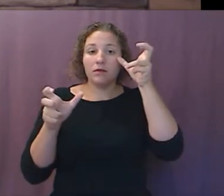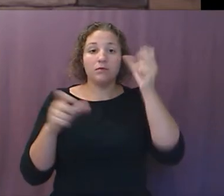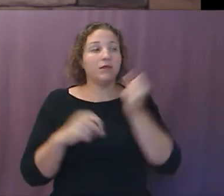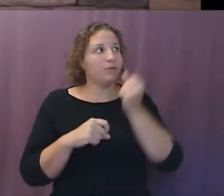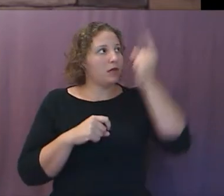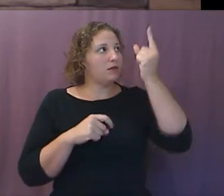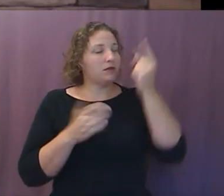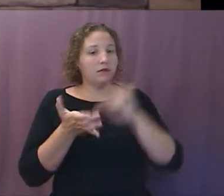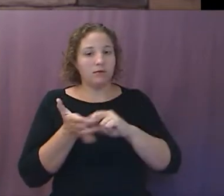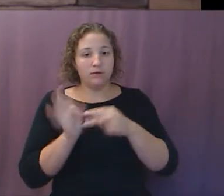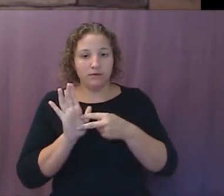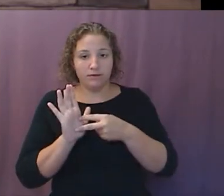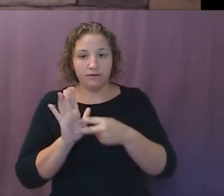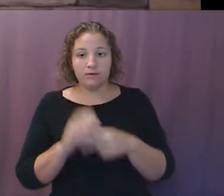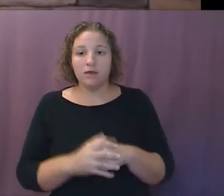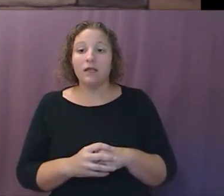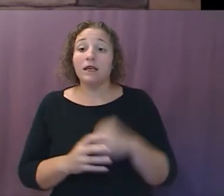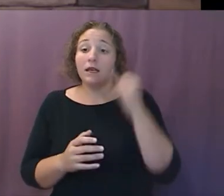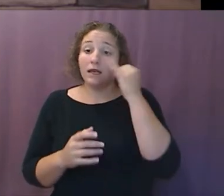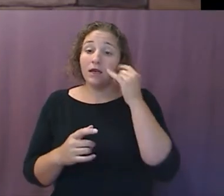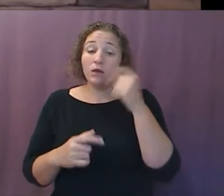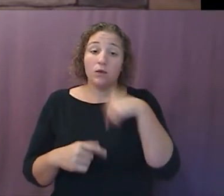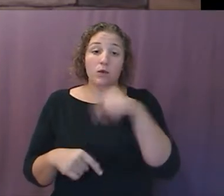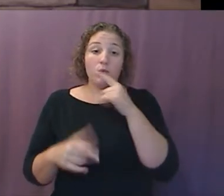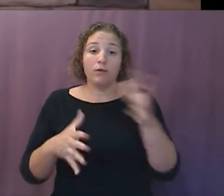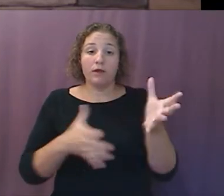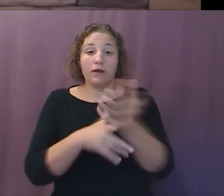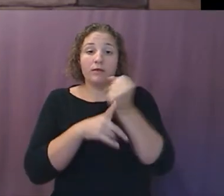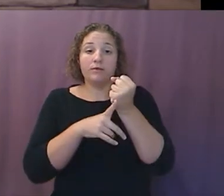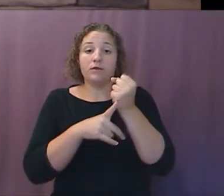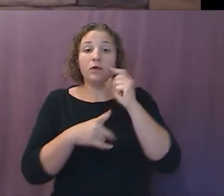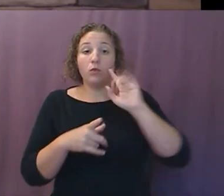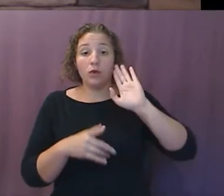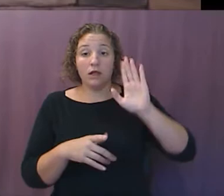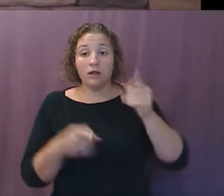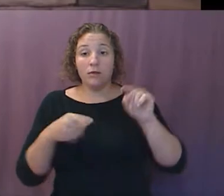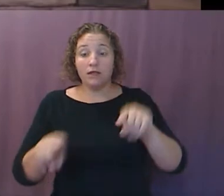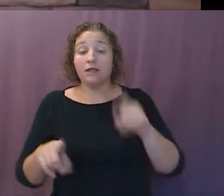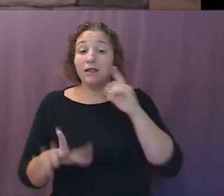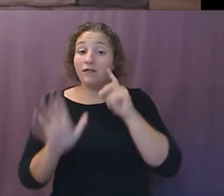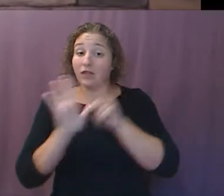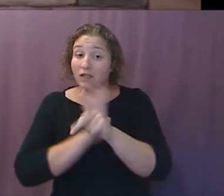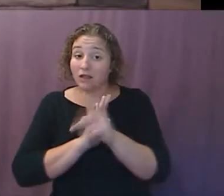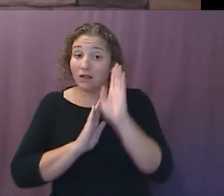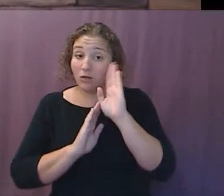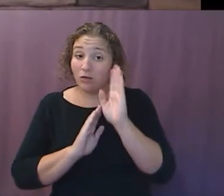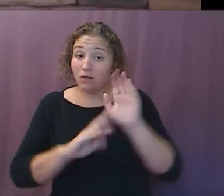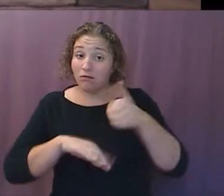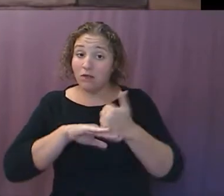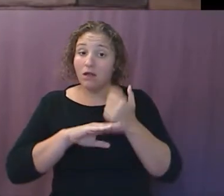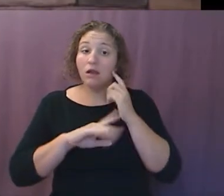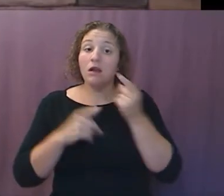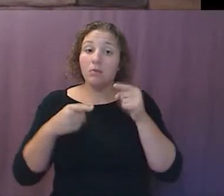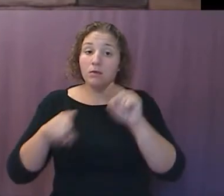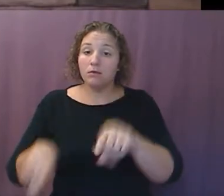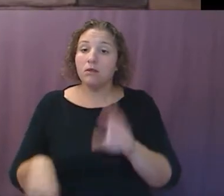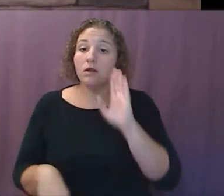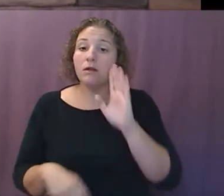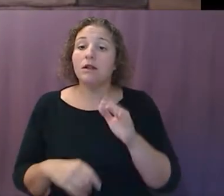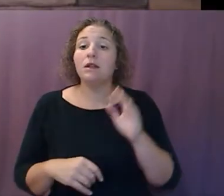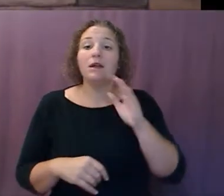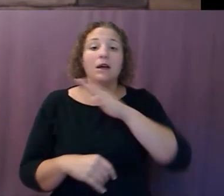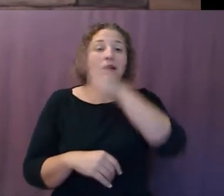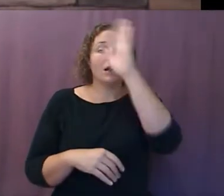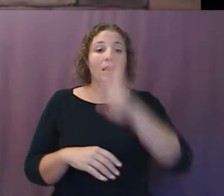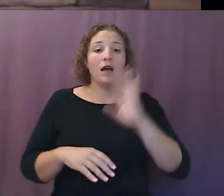with the sword must be killed with the sword. Here is the patience and the faith of the saints. Again, God will one day make these things right and bring